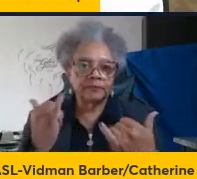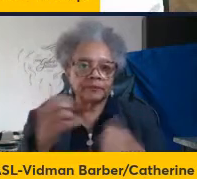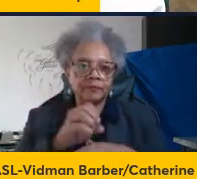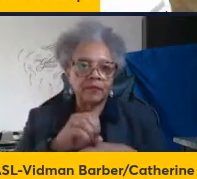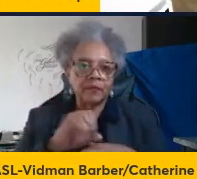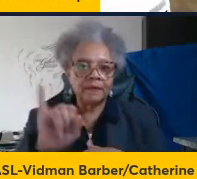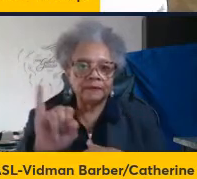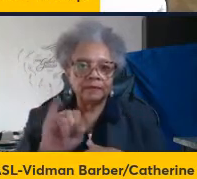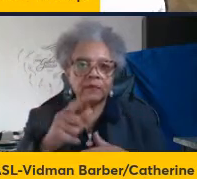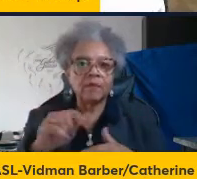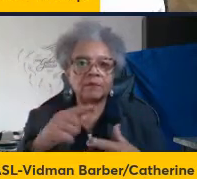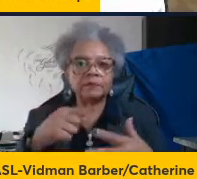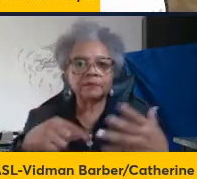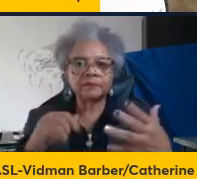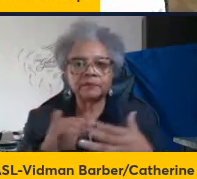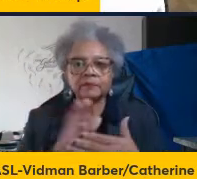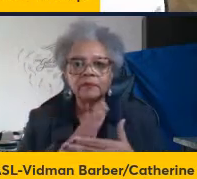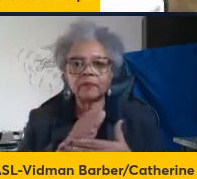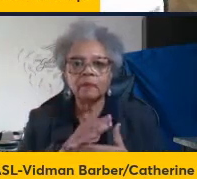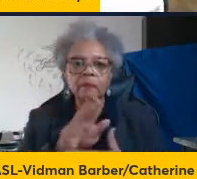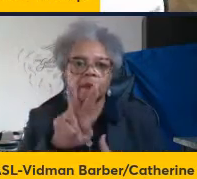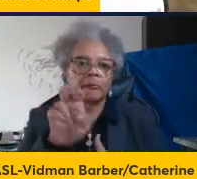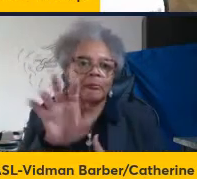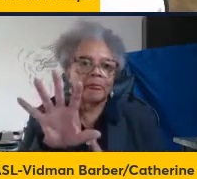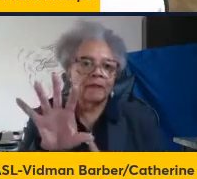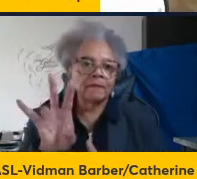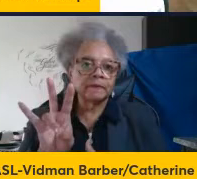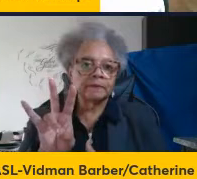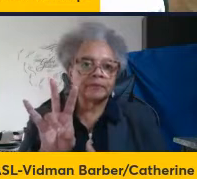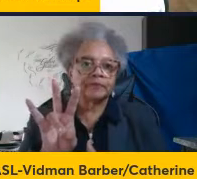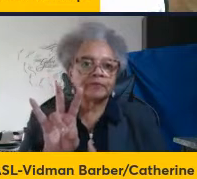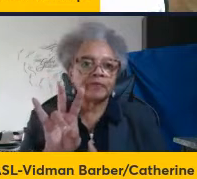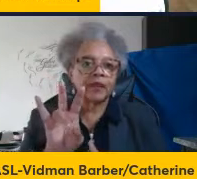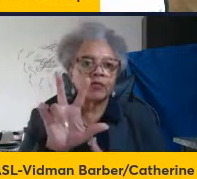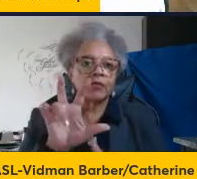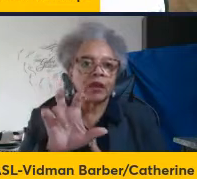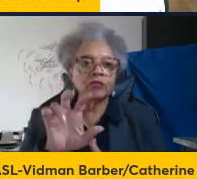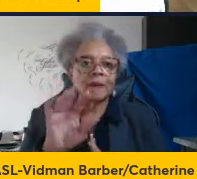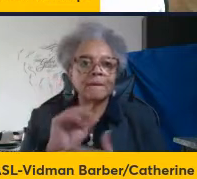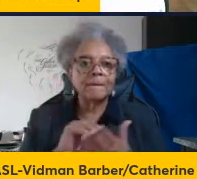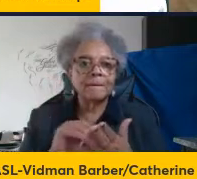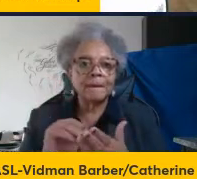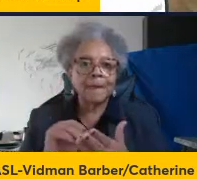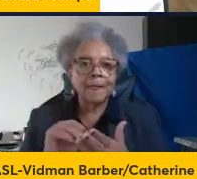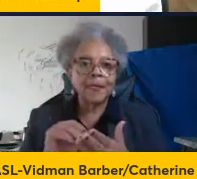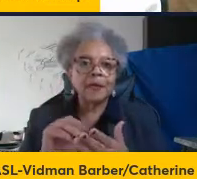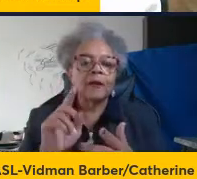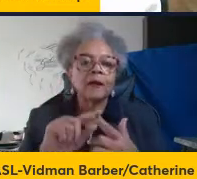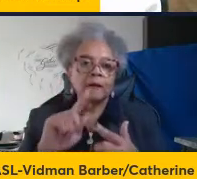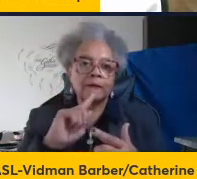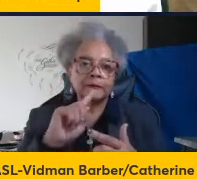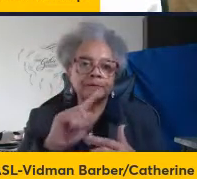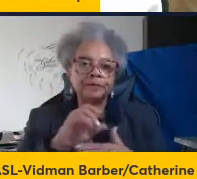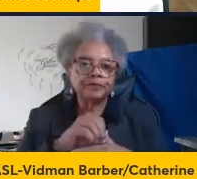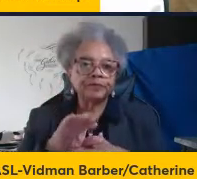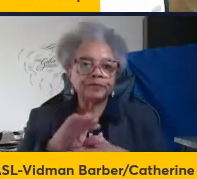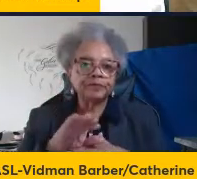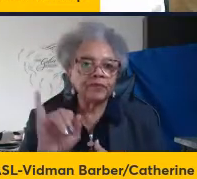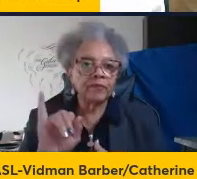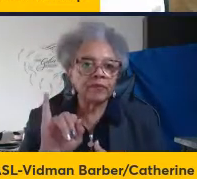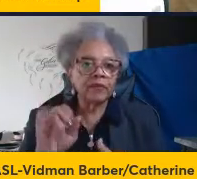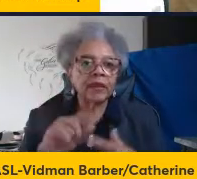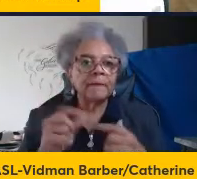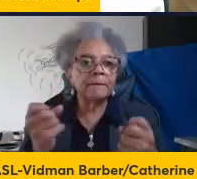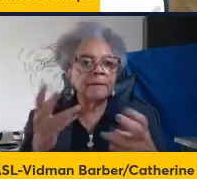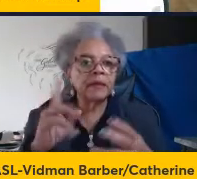among those, between 257 and 300 millions are chronically infected. And unfortunately, many